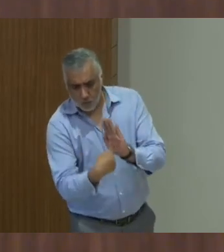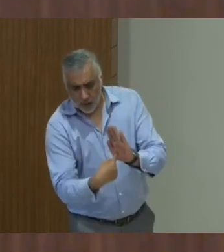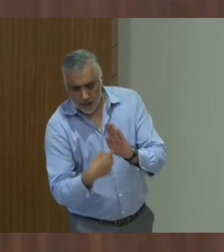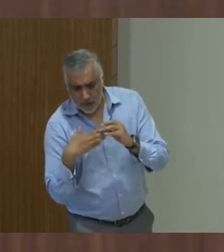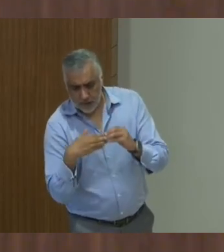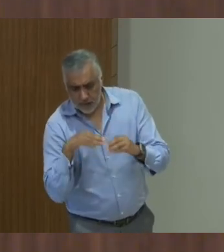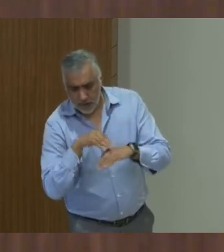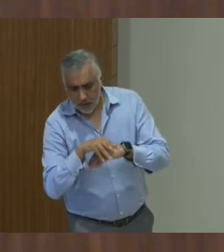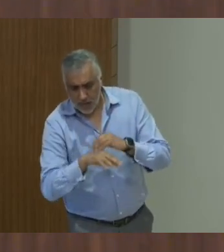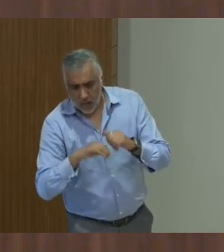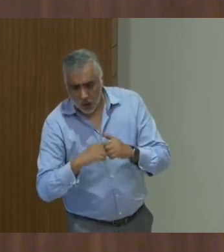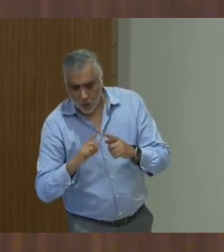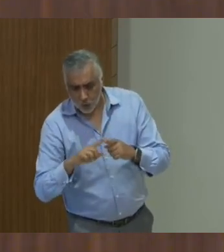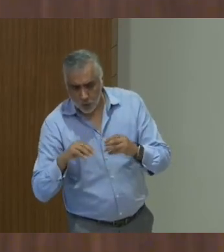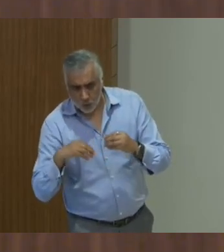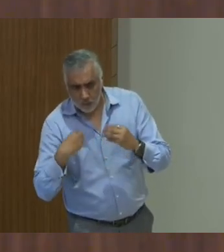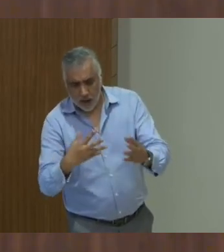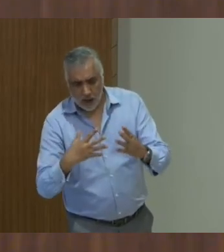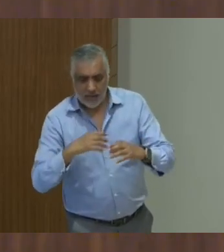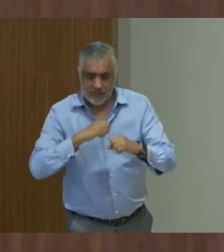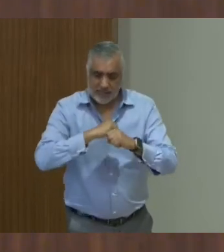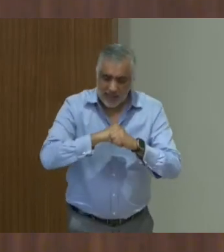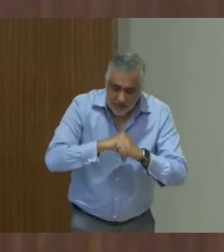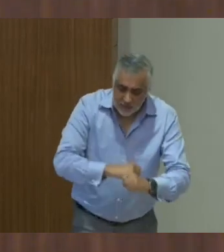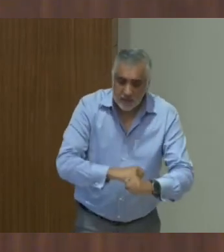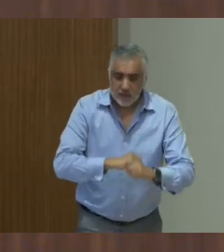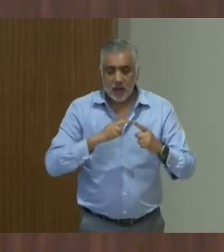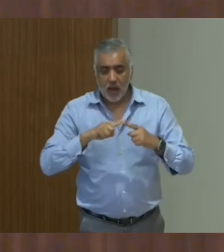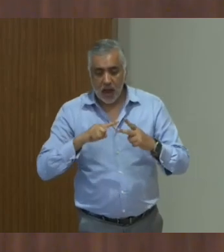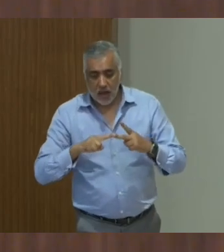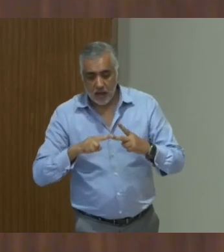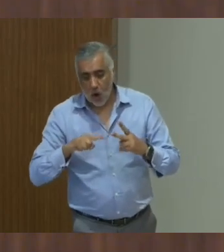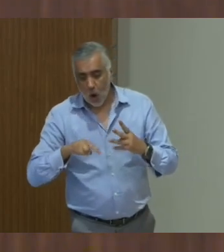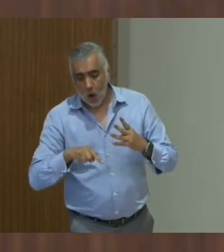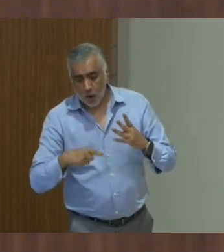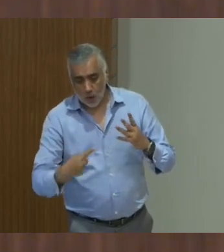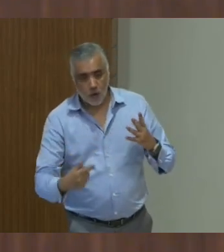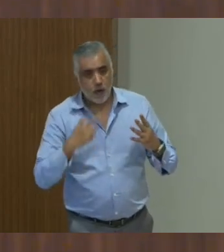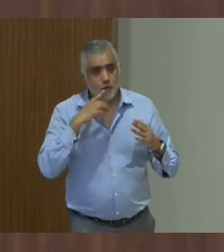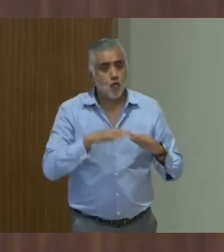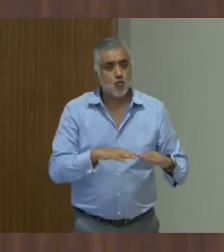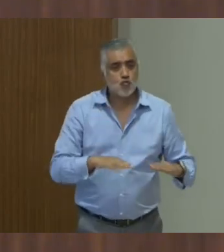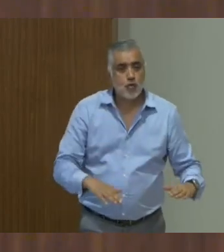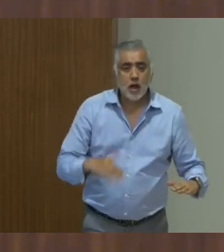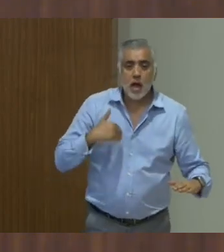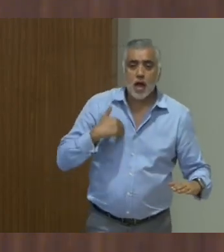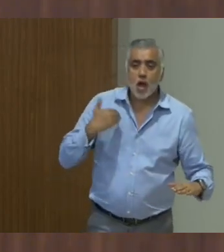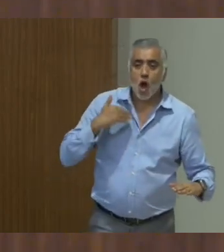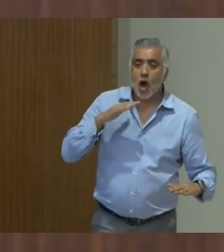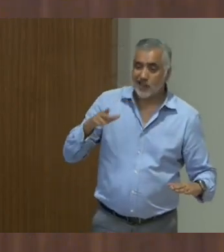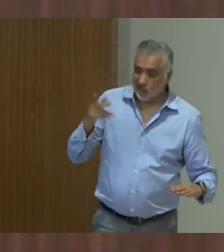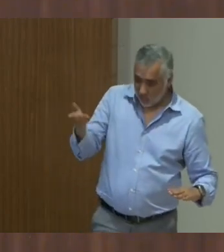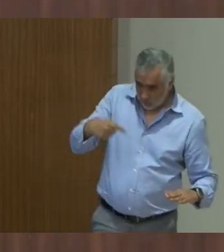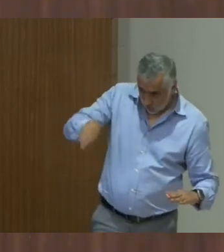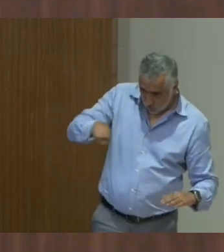about how to provide for safety and, uh, well-being of the children that, and the young adults that they worked with.